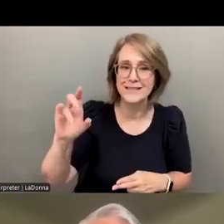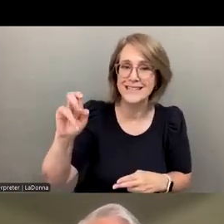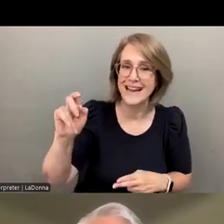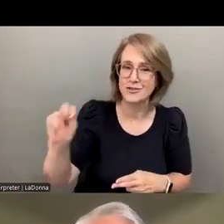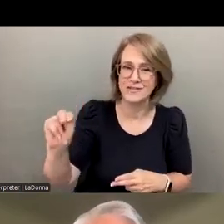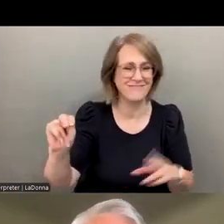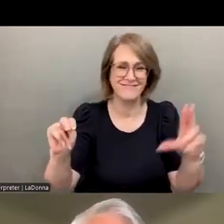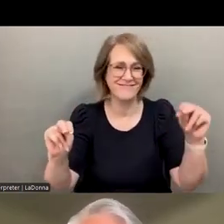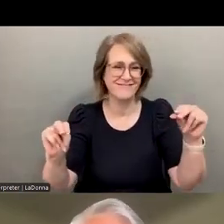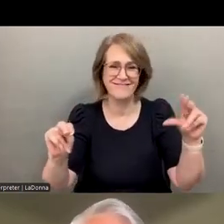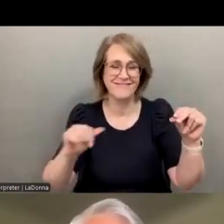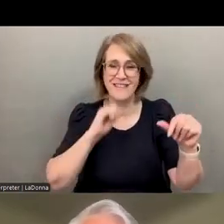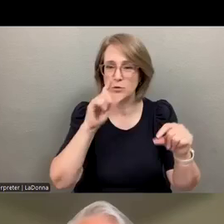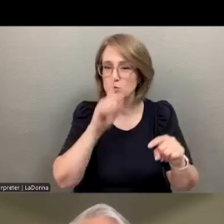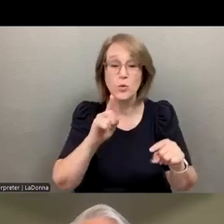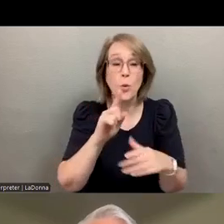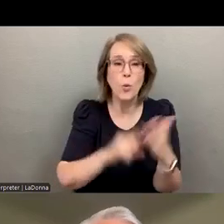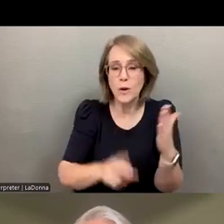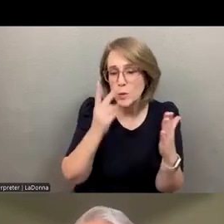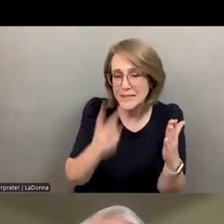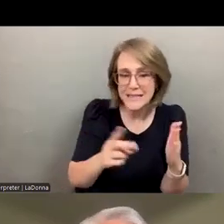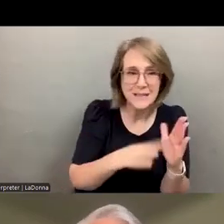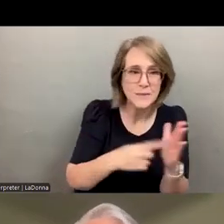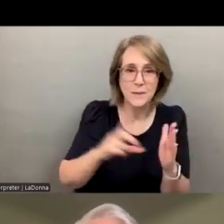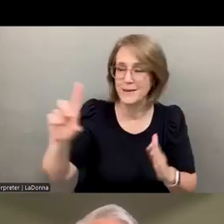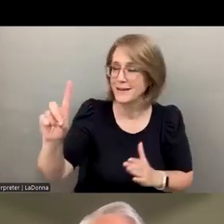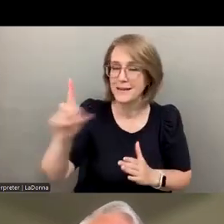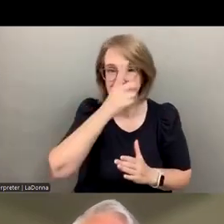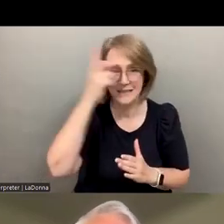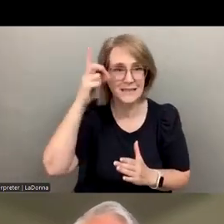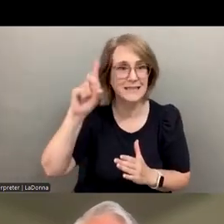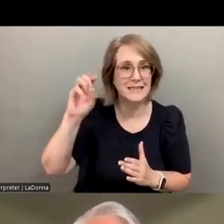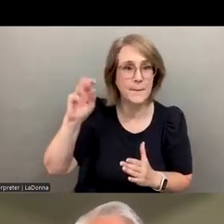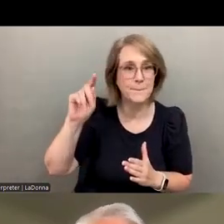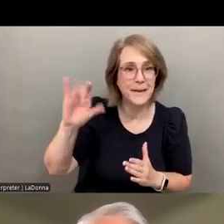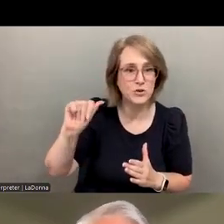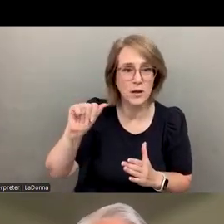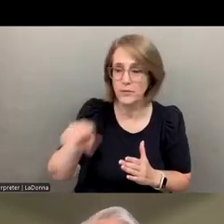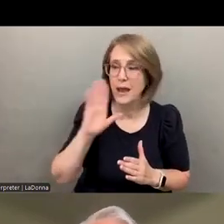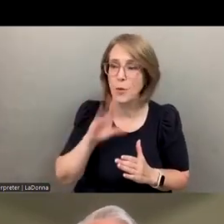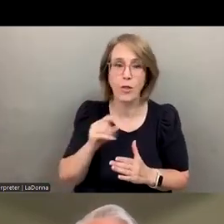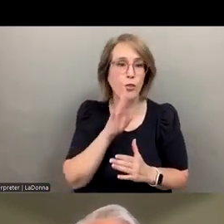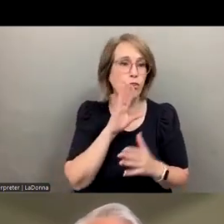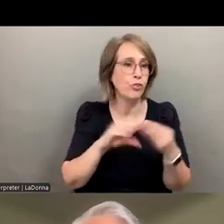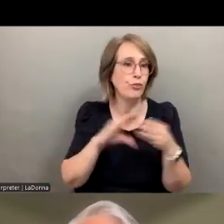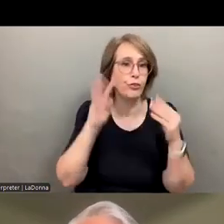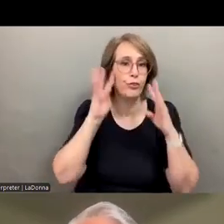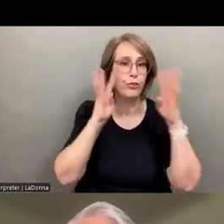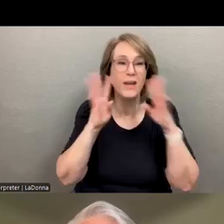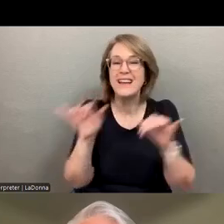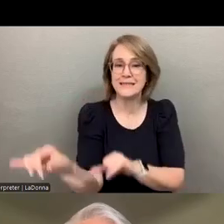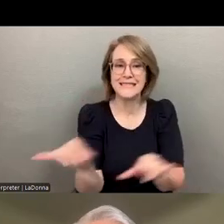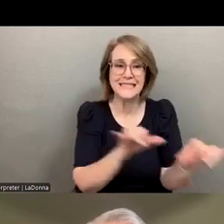It's really just, you know, kind of like what you see in dementia patients sometimes, where they just make stuff up because they don't really know the answer. It's the same thing that happens in these